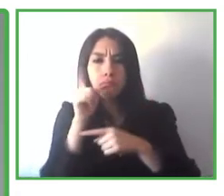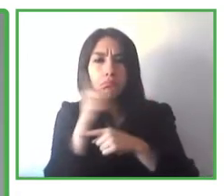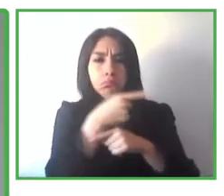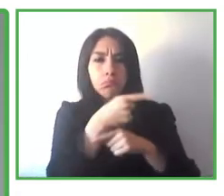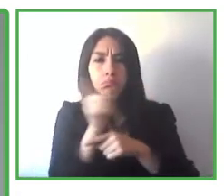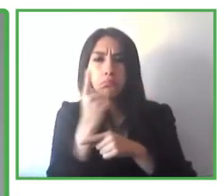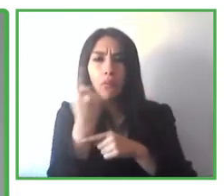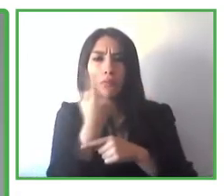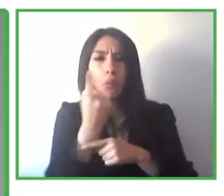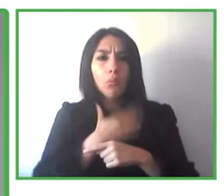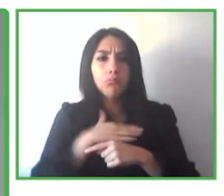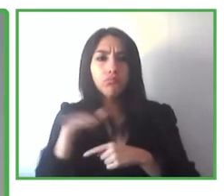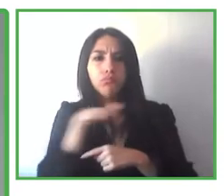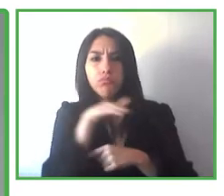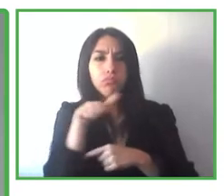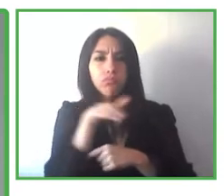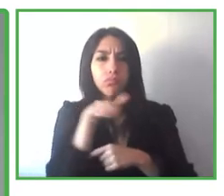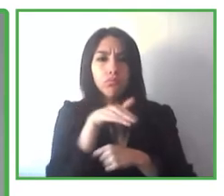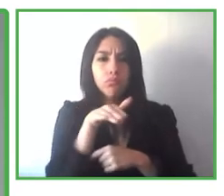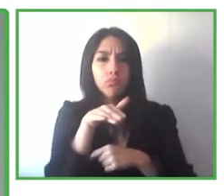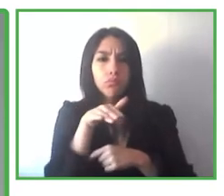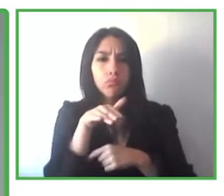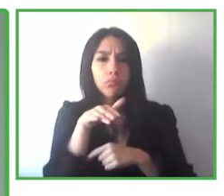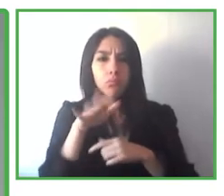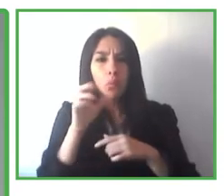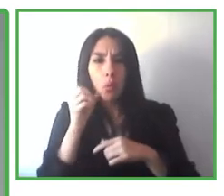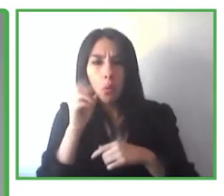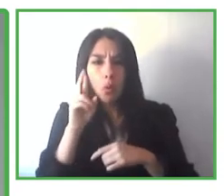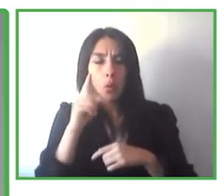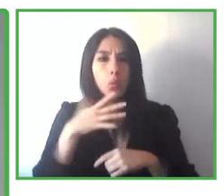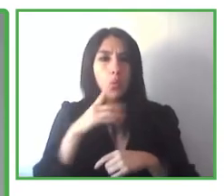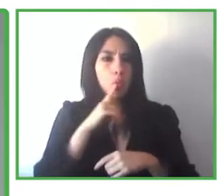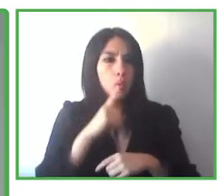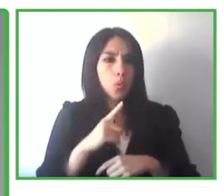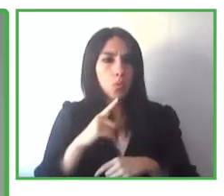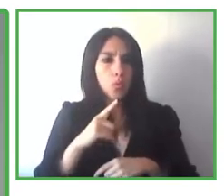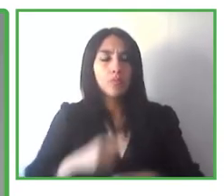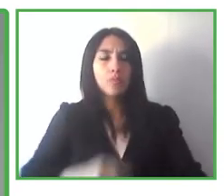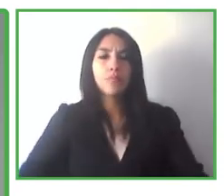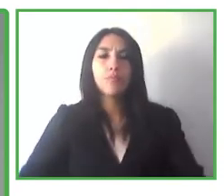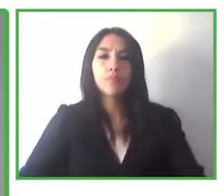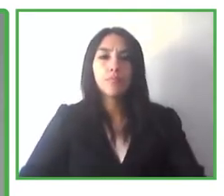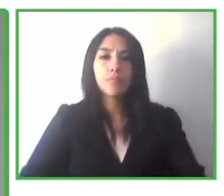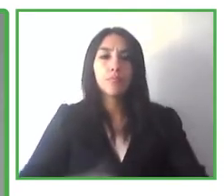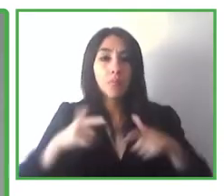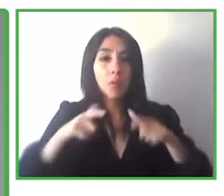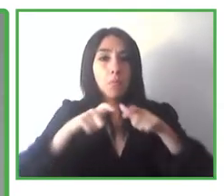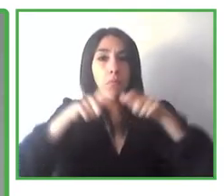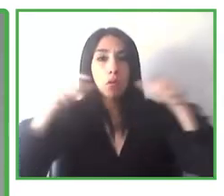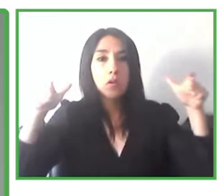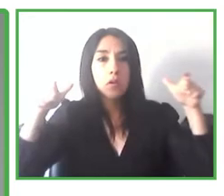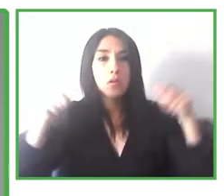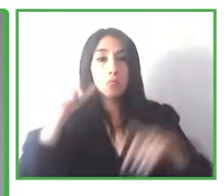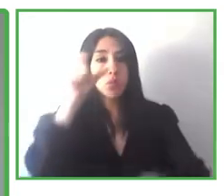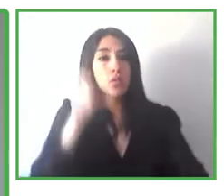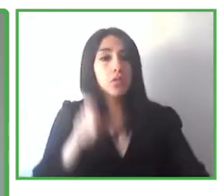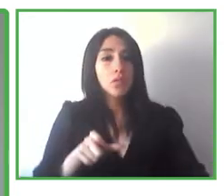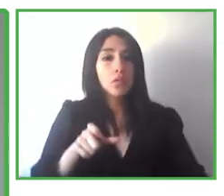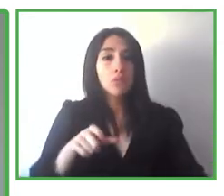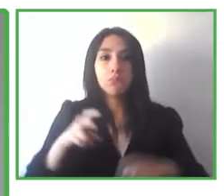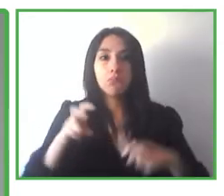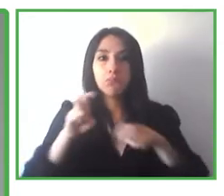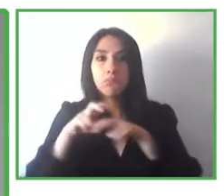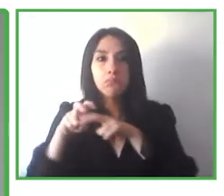and also the possibility of adding layers of virtual reality, augmented reality for the passengers in the vehicle. And with that,